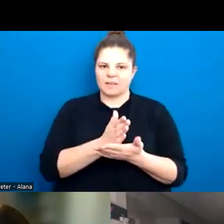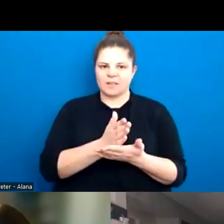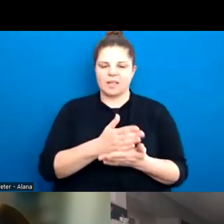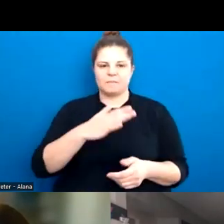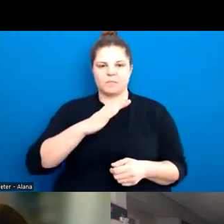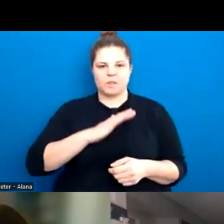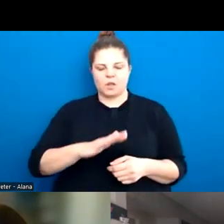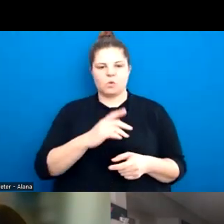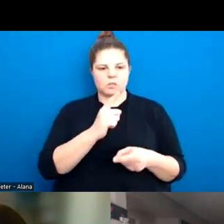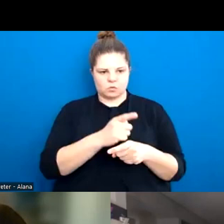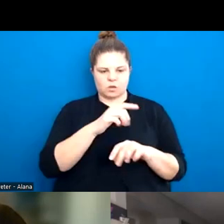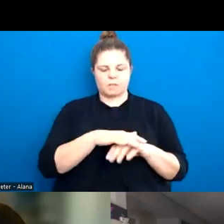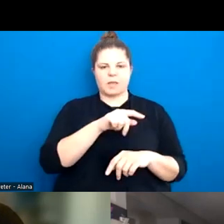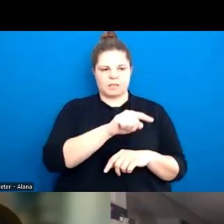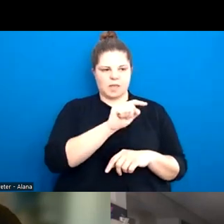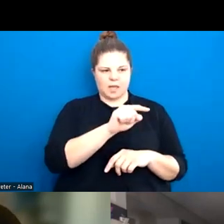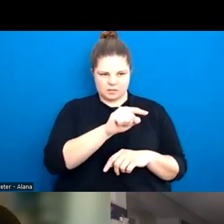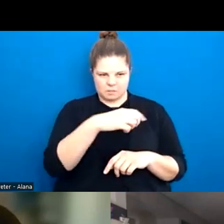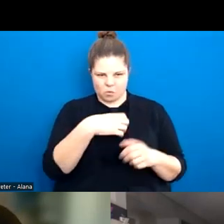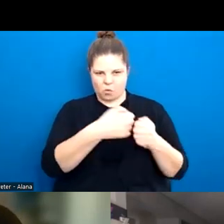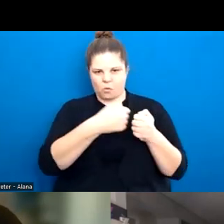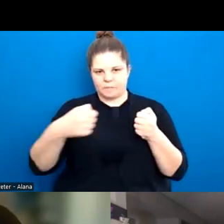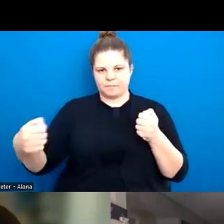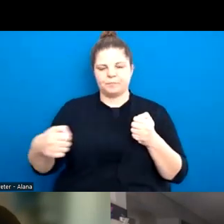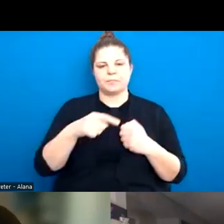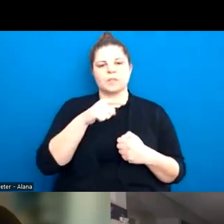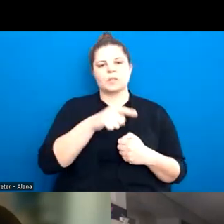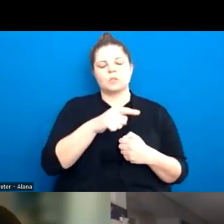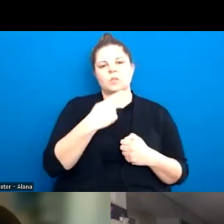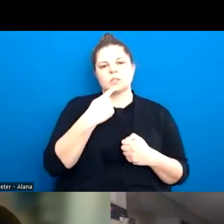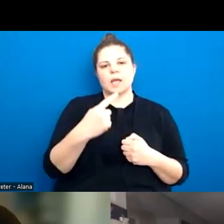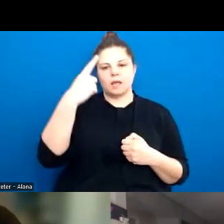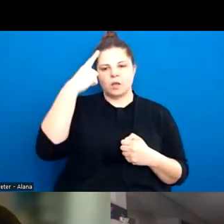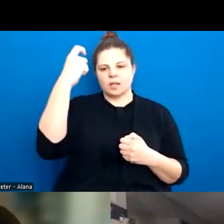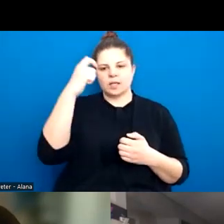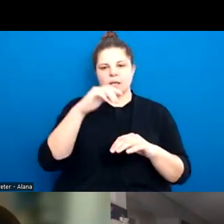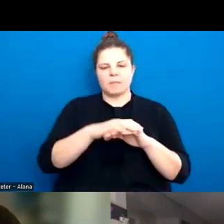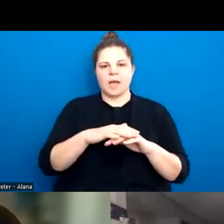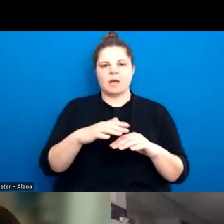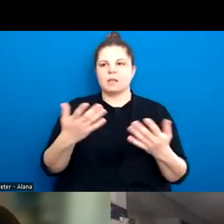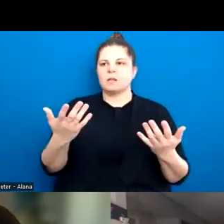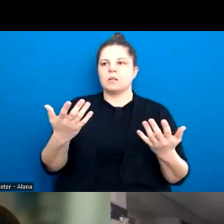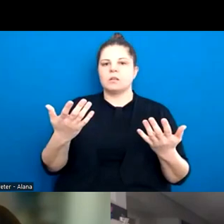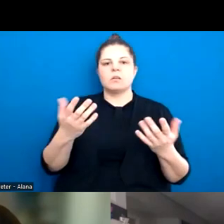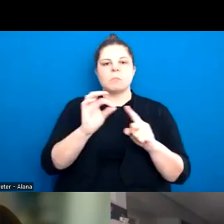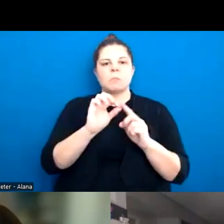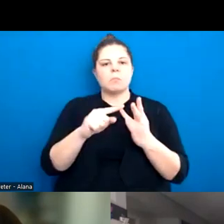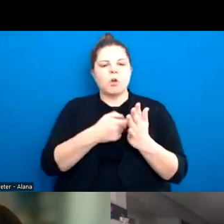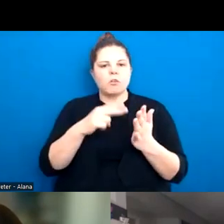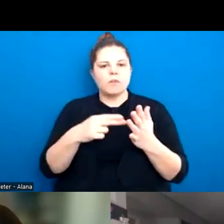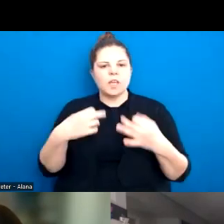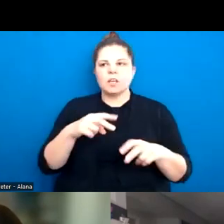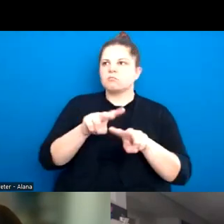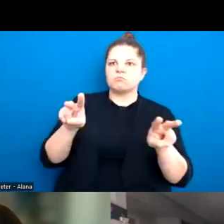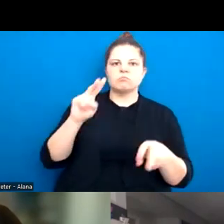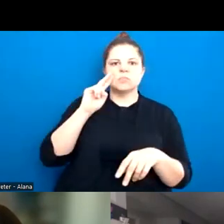um, briefly touched on, but not explicitly the kind of idea of, you know, pornography becoming one of the main sex education